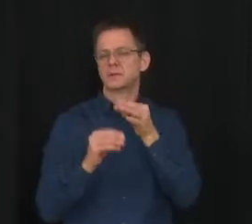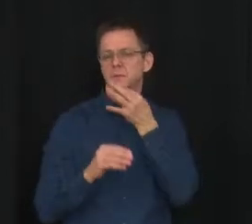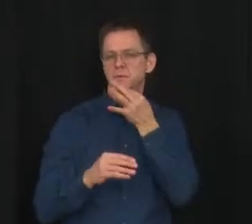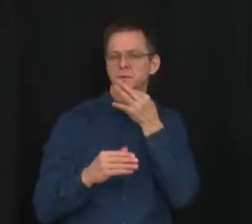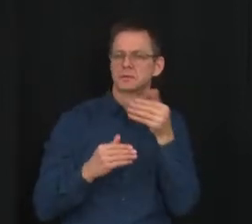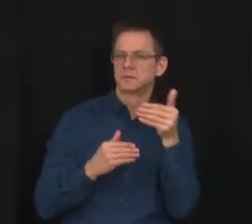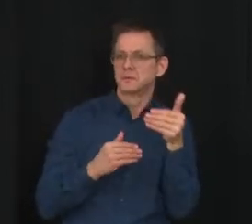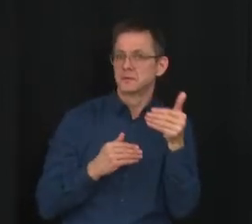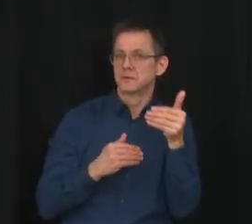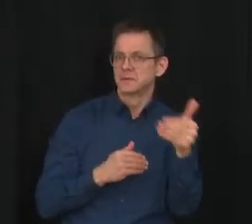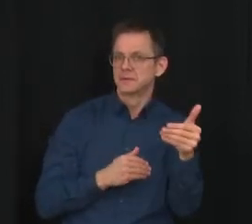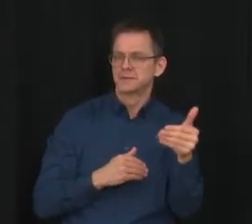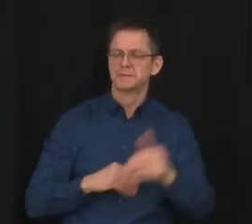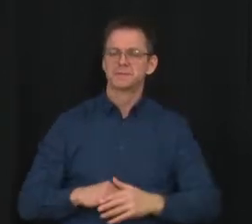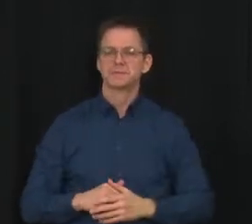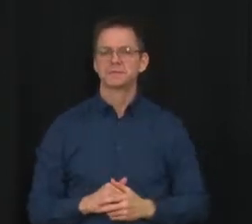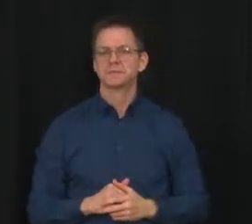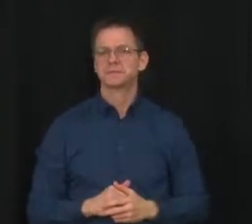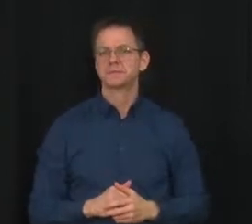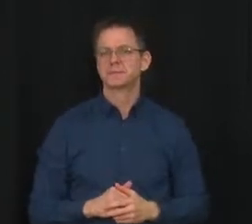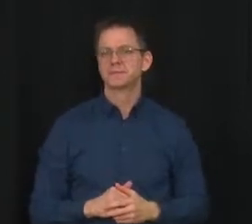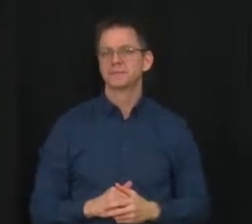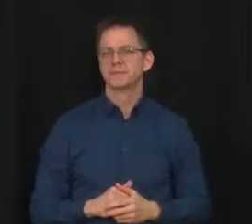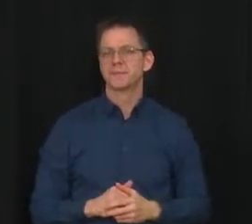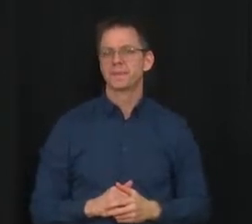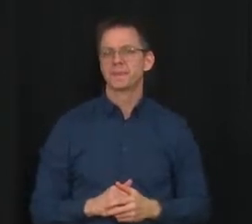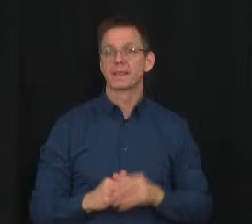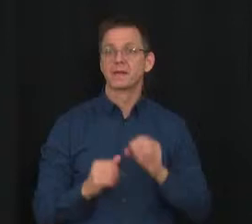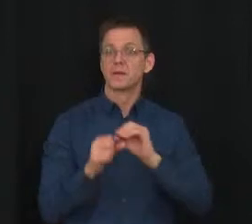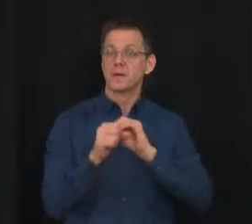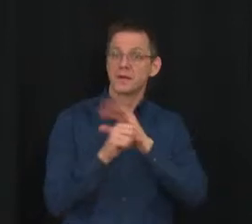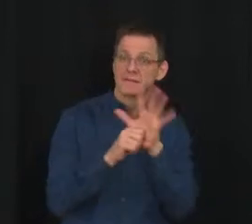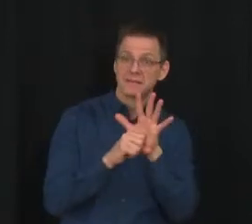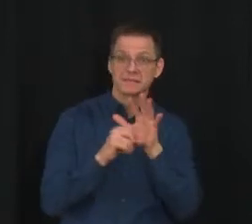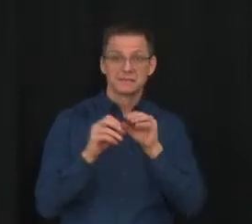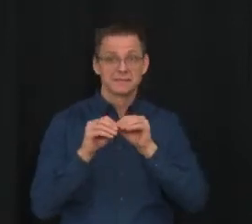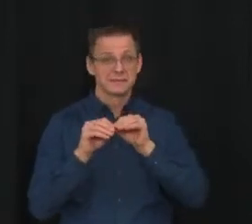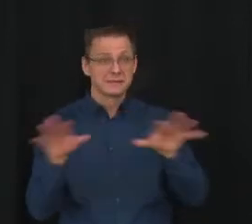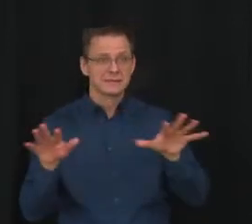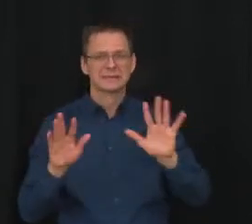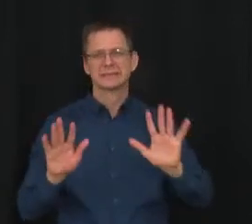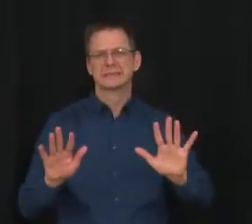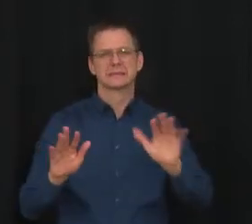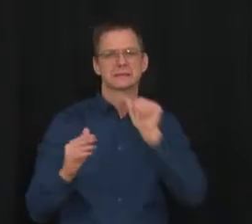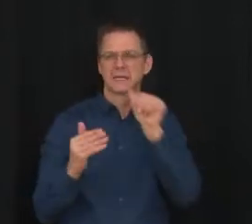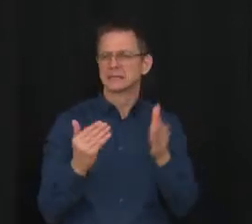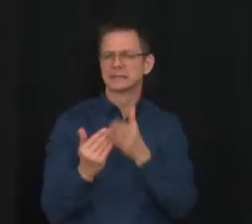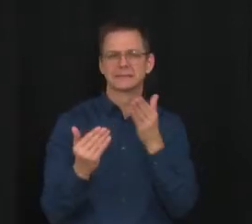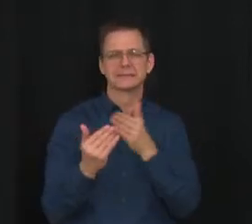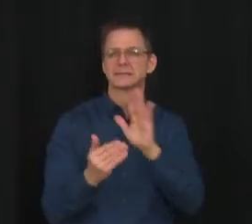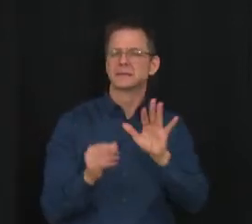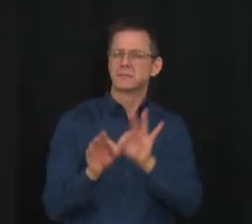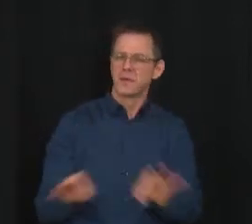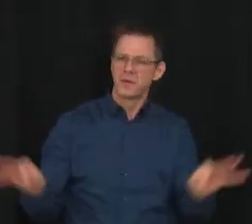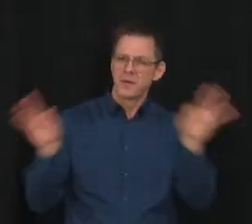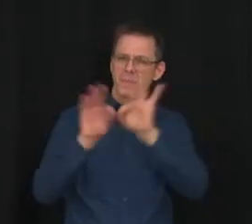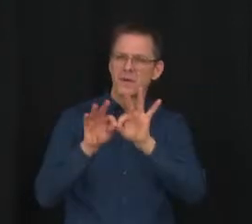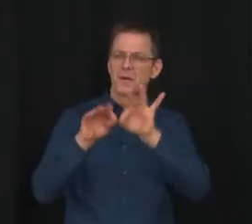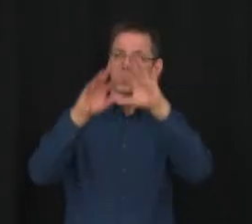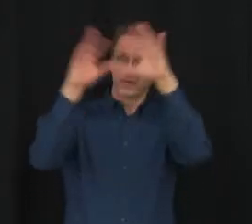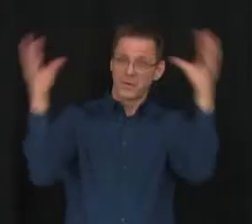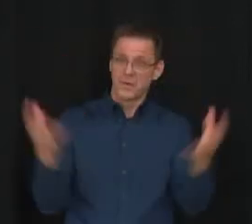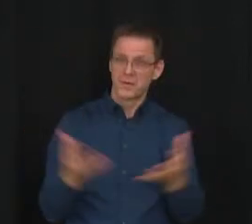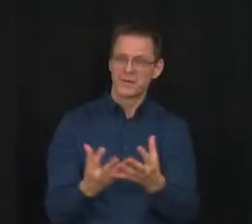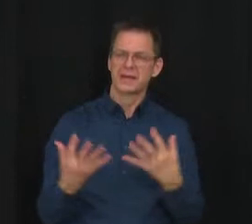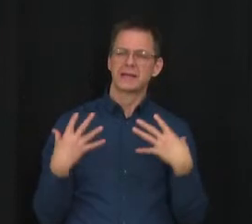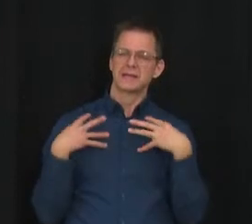but as has always been critical, we must do our best to look at the whole health of our communities, our families, and our children.